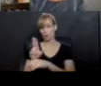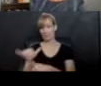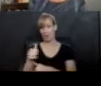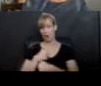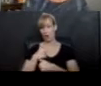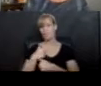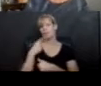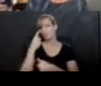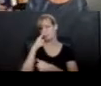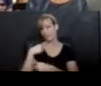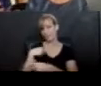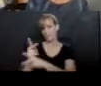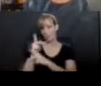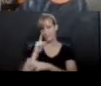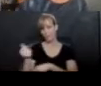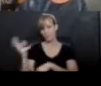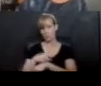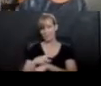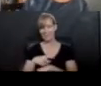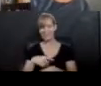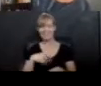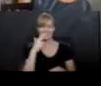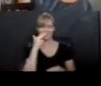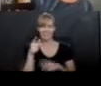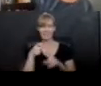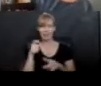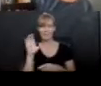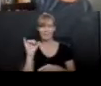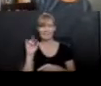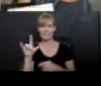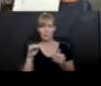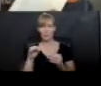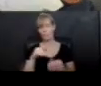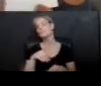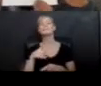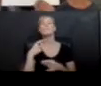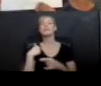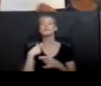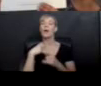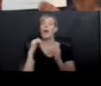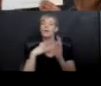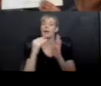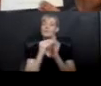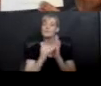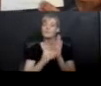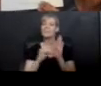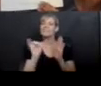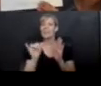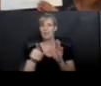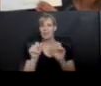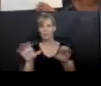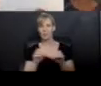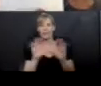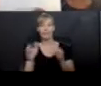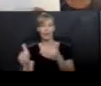War. Very funny. So just, you know, things that I like. But you can do that in the classroom, too, by having like an anchor chart where you might have,